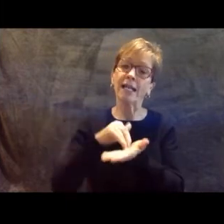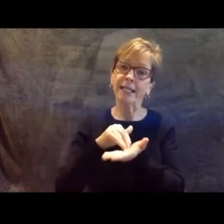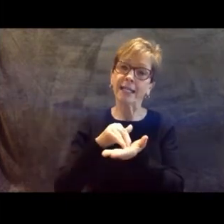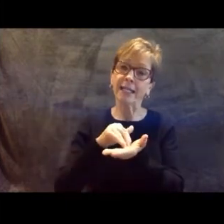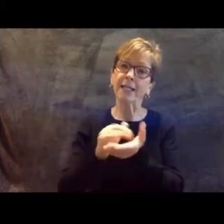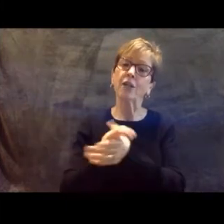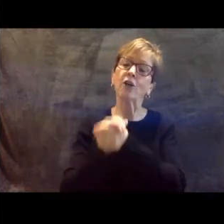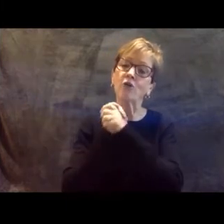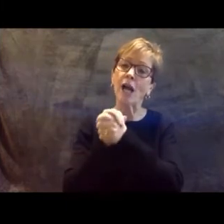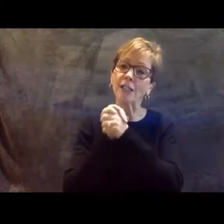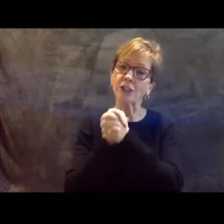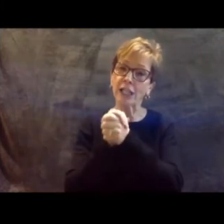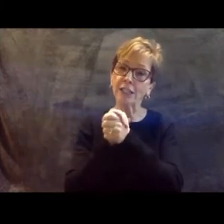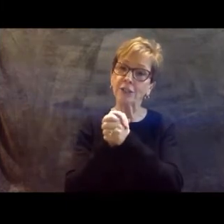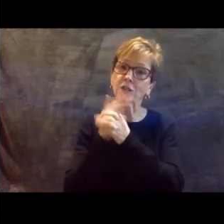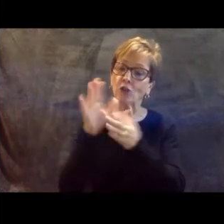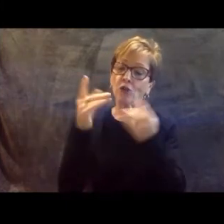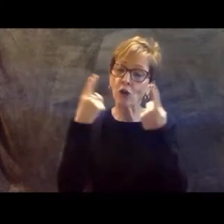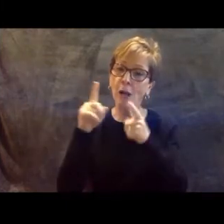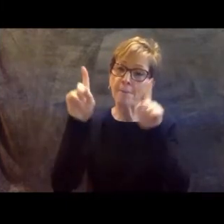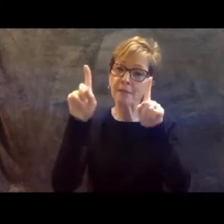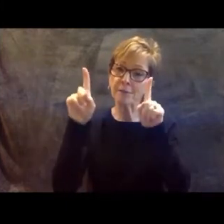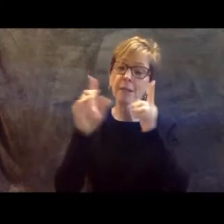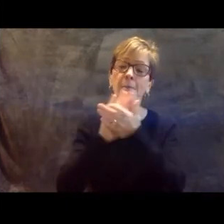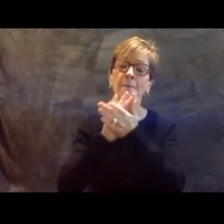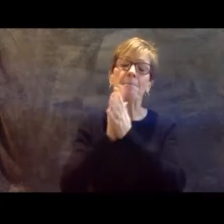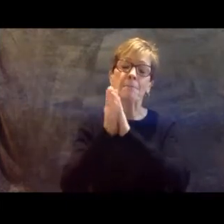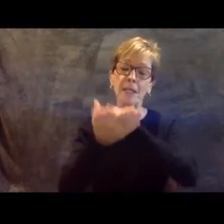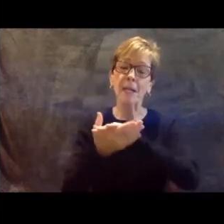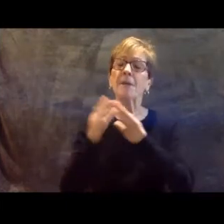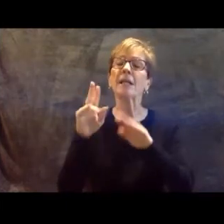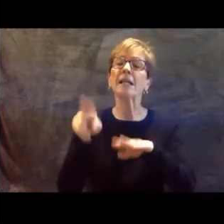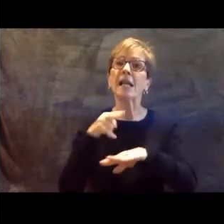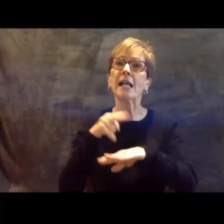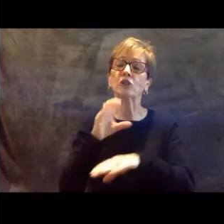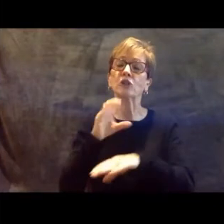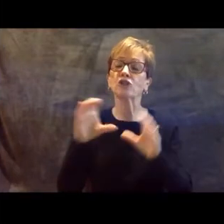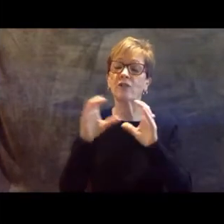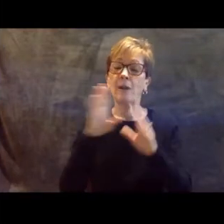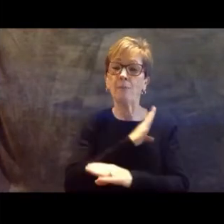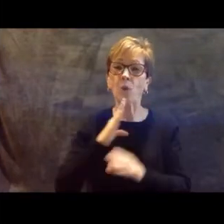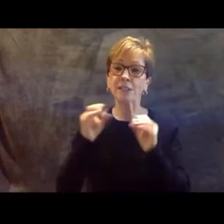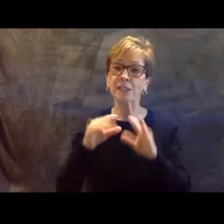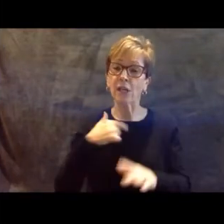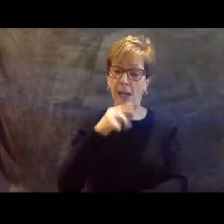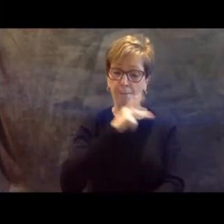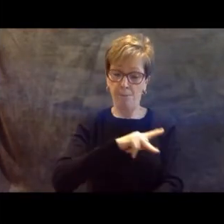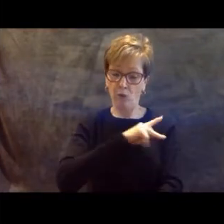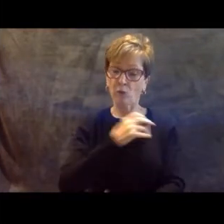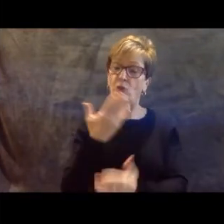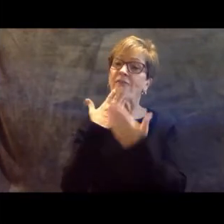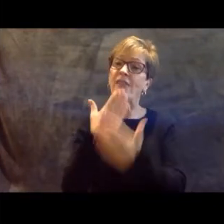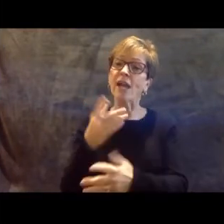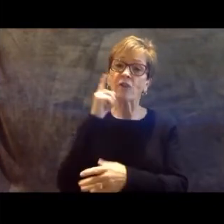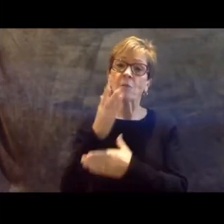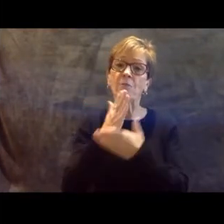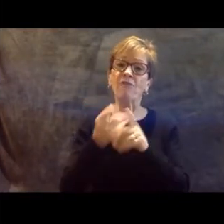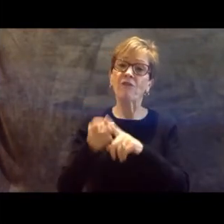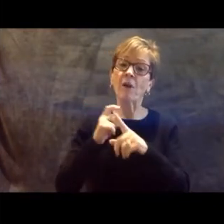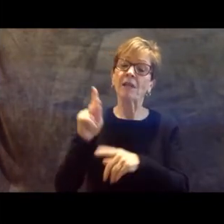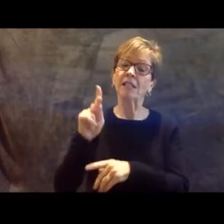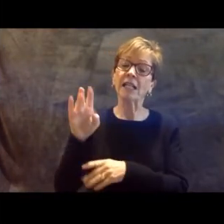accomplishment of becoming a national board certified teacher. And I want to personally thank you on behalf of the Kentucky Education Association